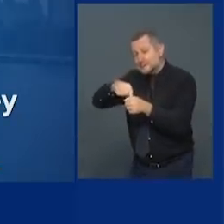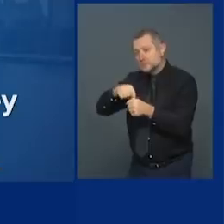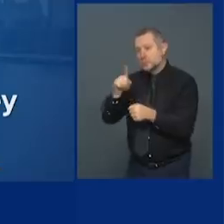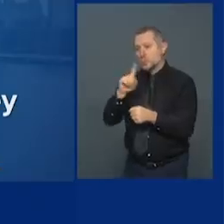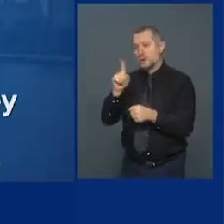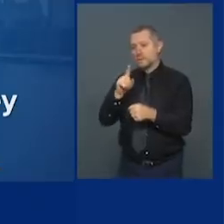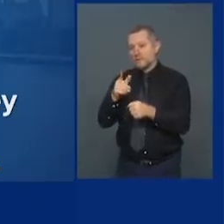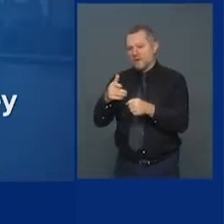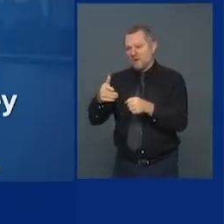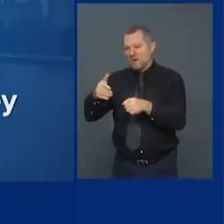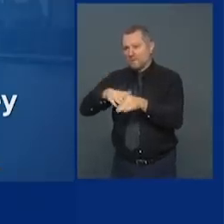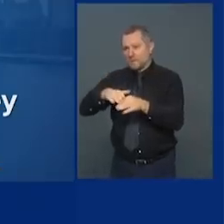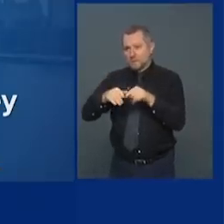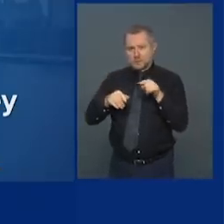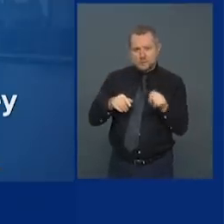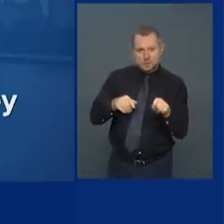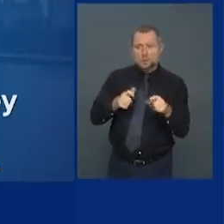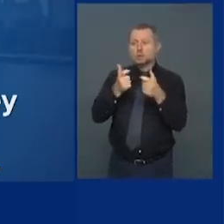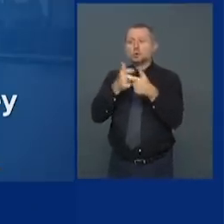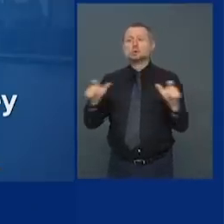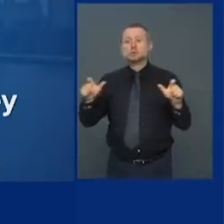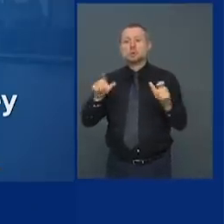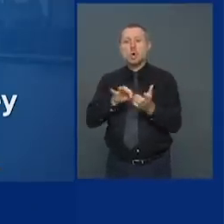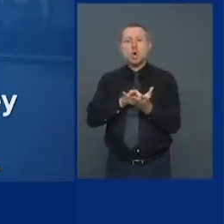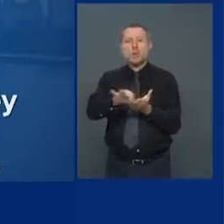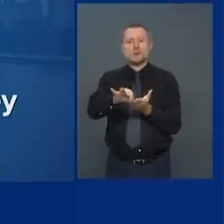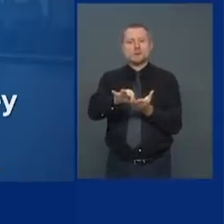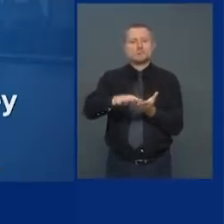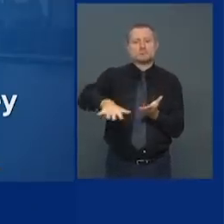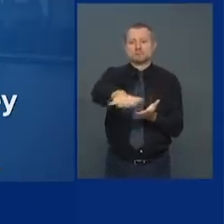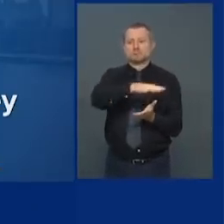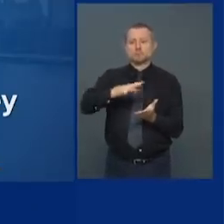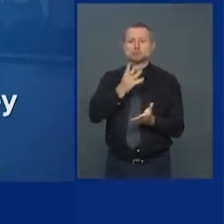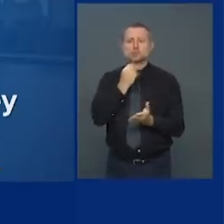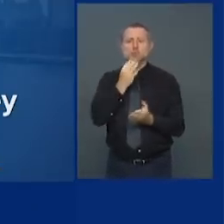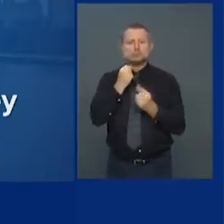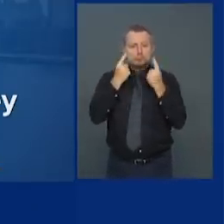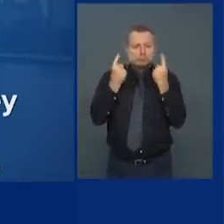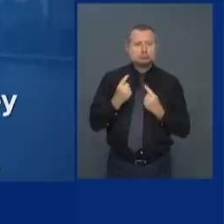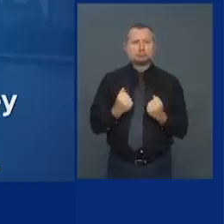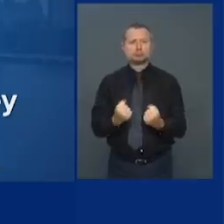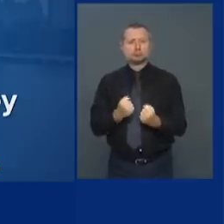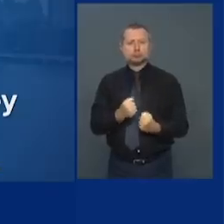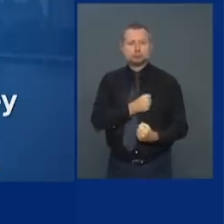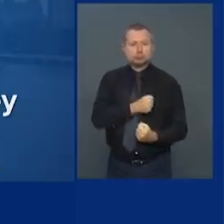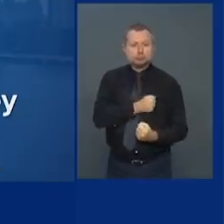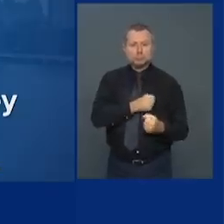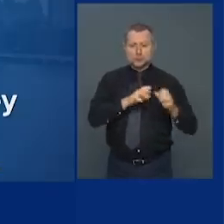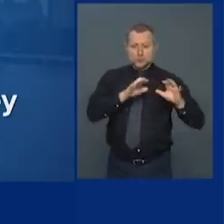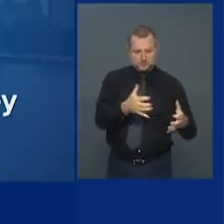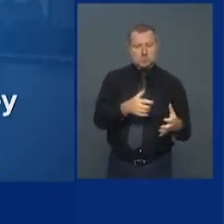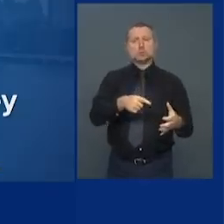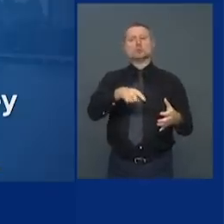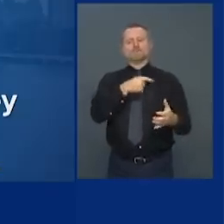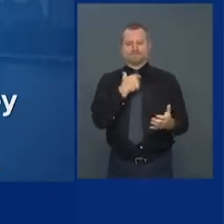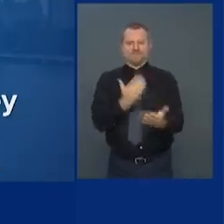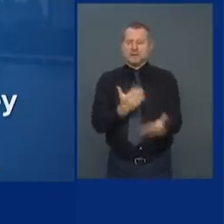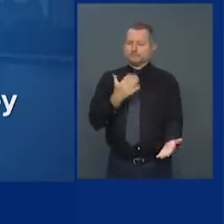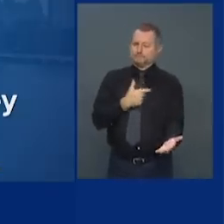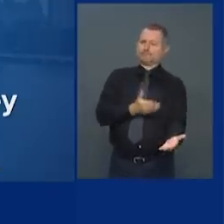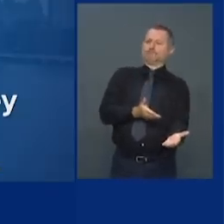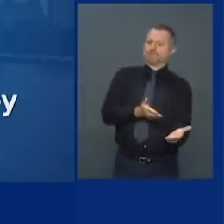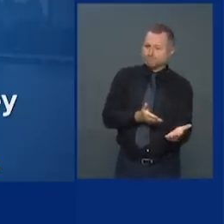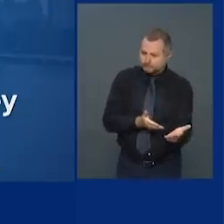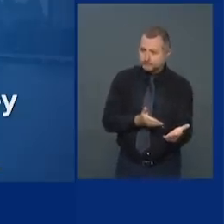with large Orthodox Jewish communities. And that is a fact. So I will